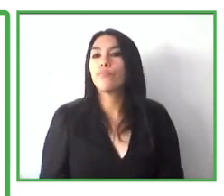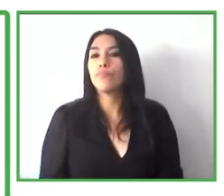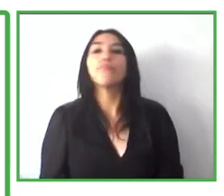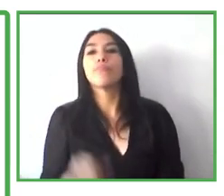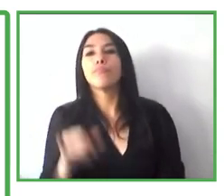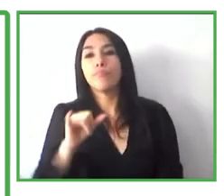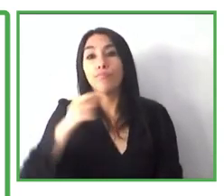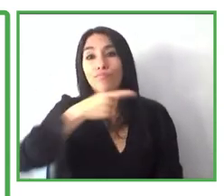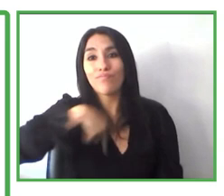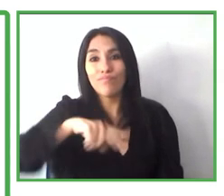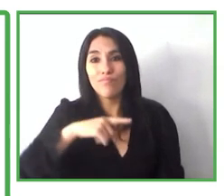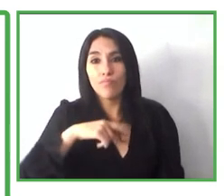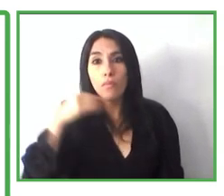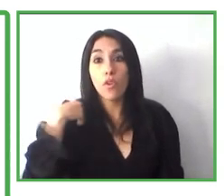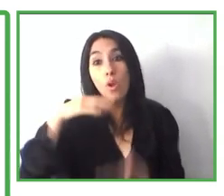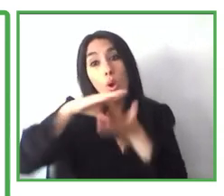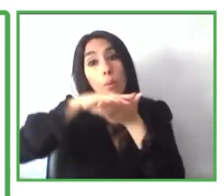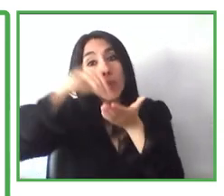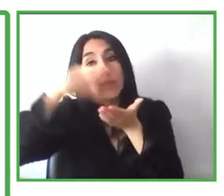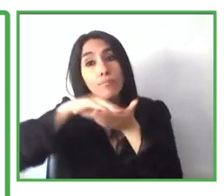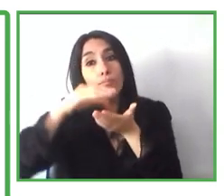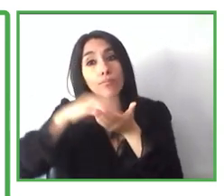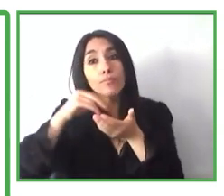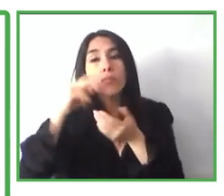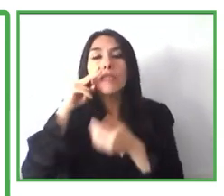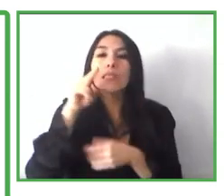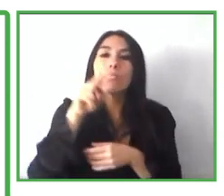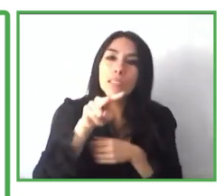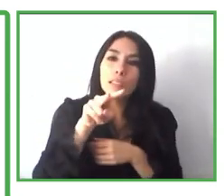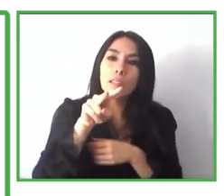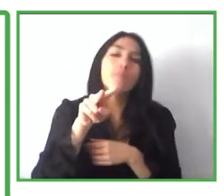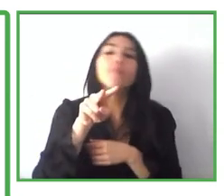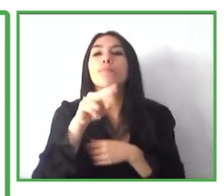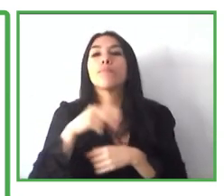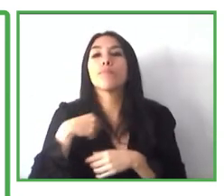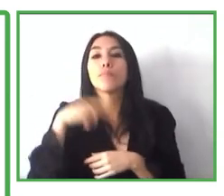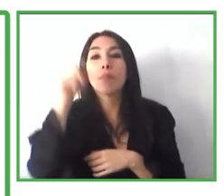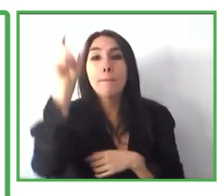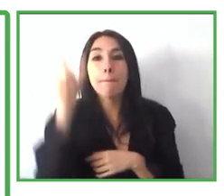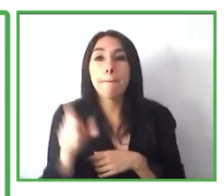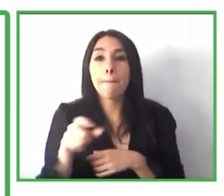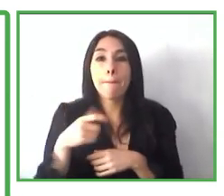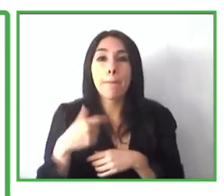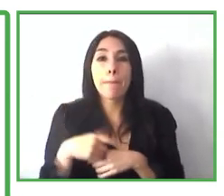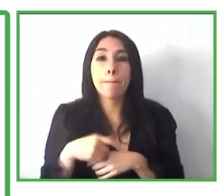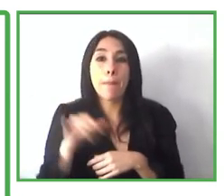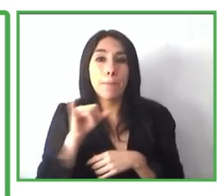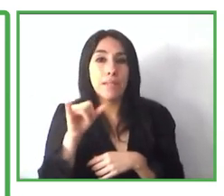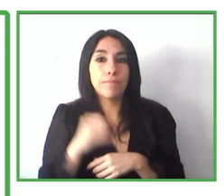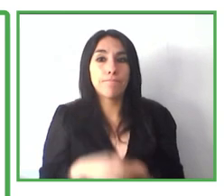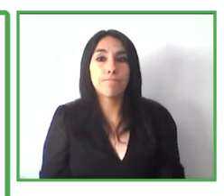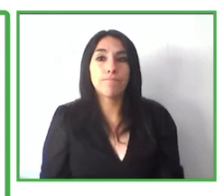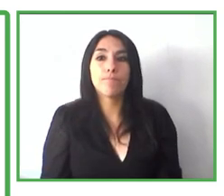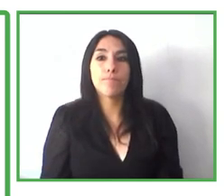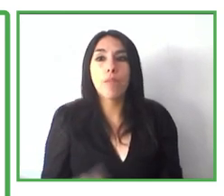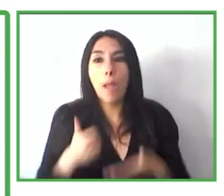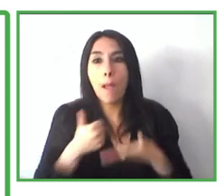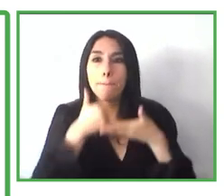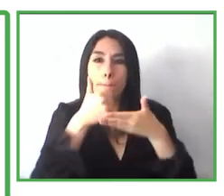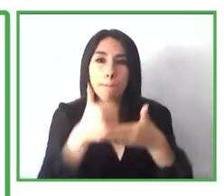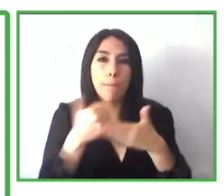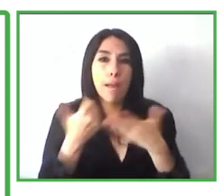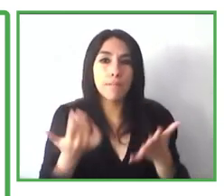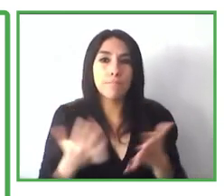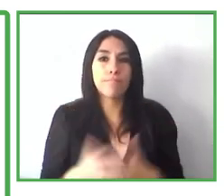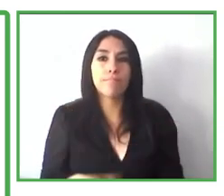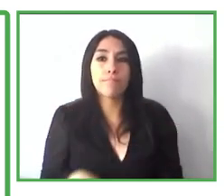positions. And we learn to know the skills of our customers. We can also help business people, giving them advice